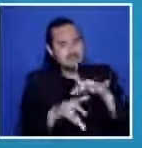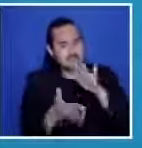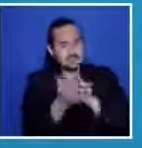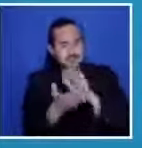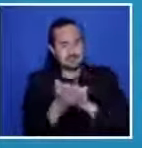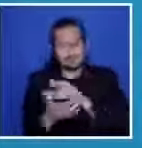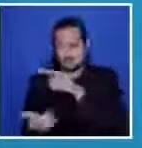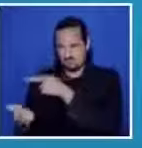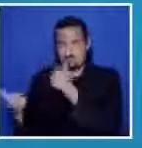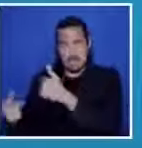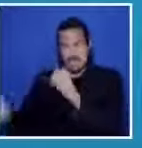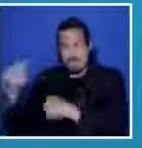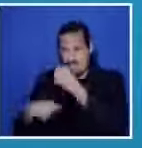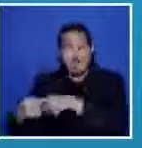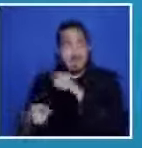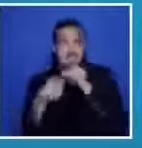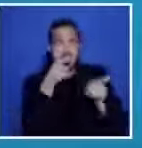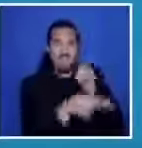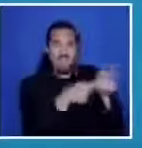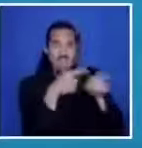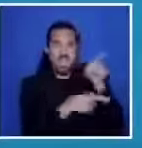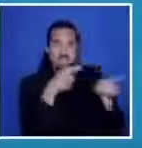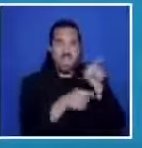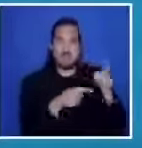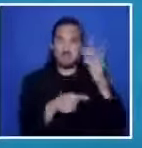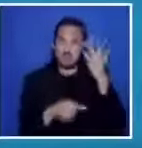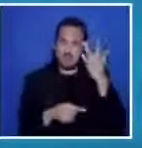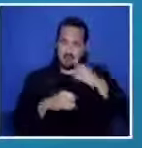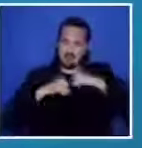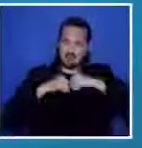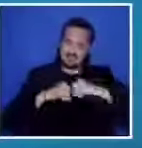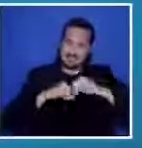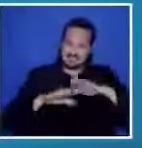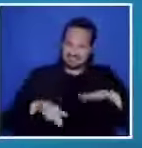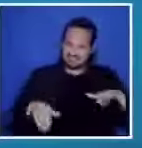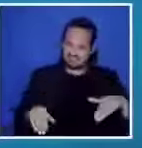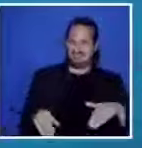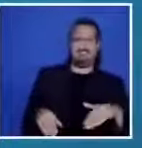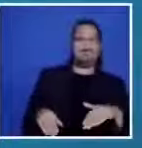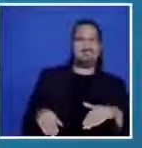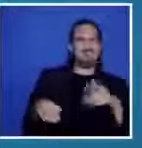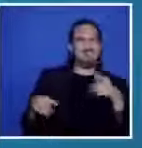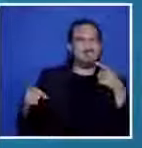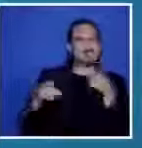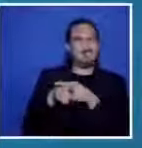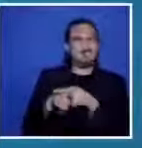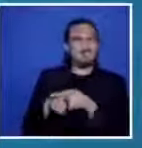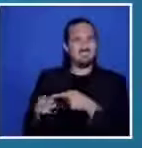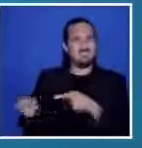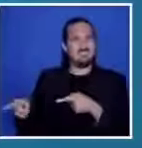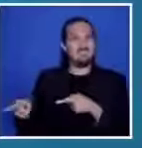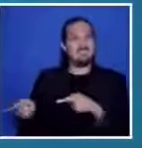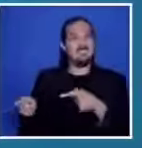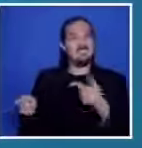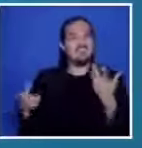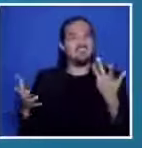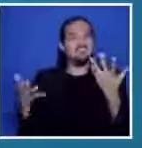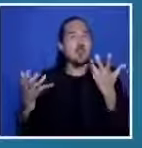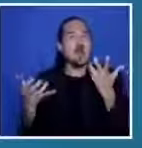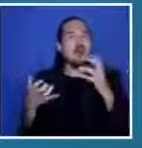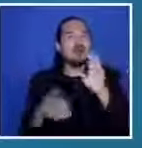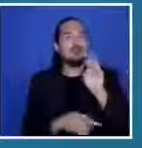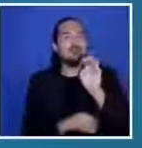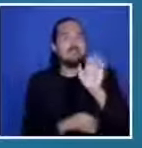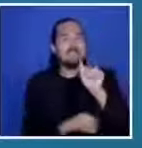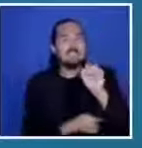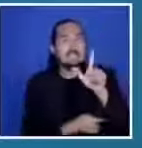against measles Mumps Rubella Chickenpox Hepatitis b Polio Tetanus and more It's